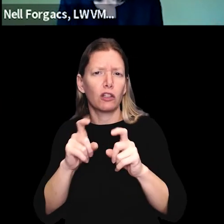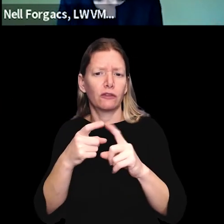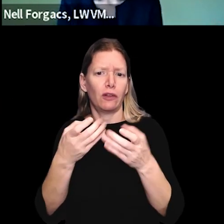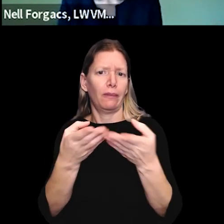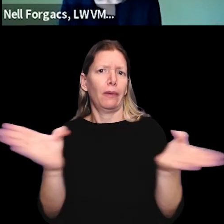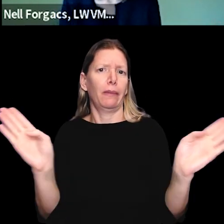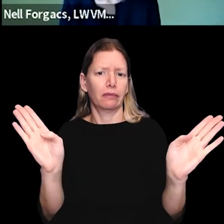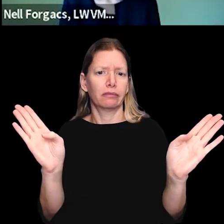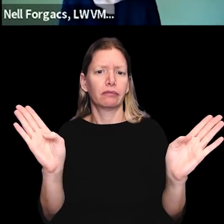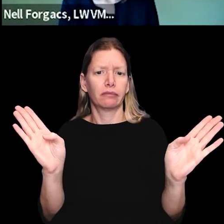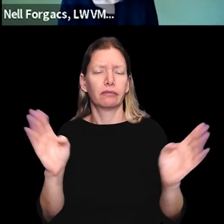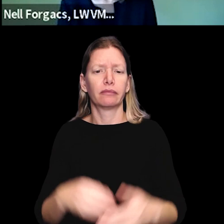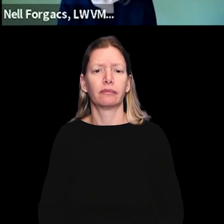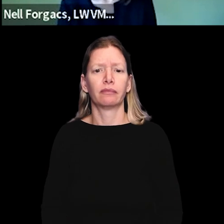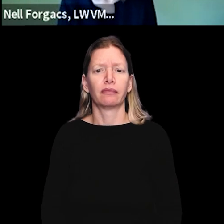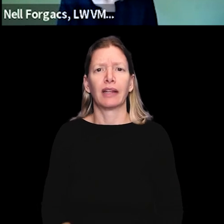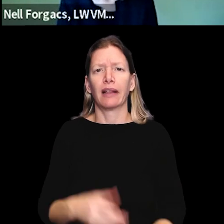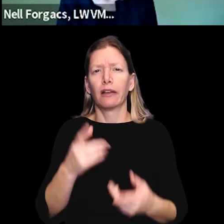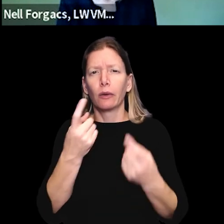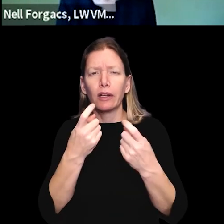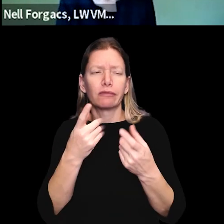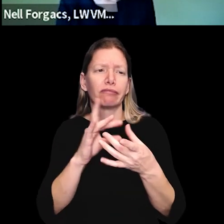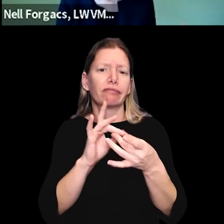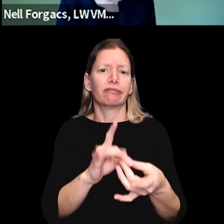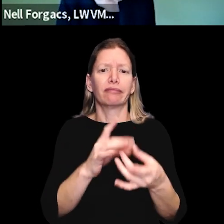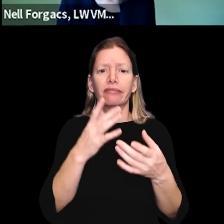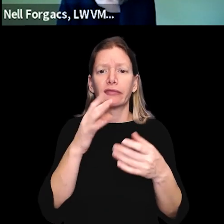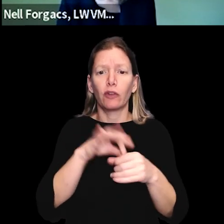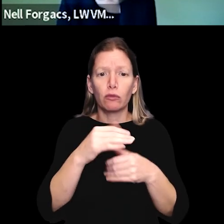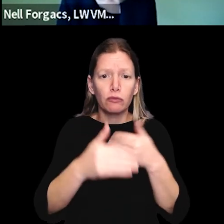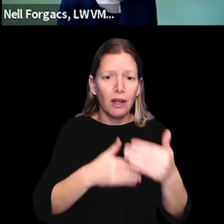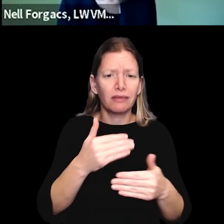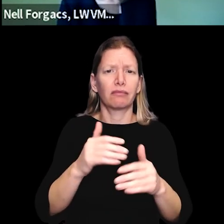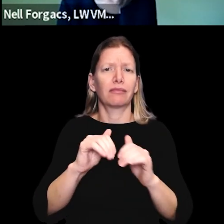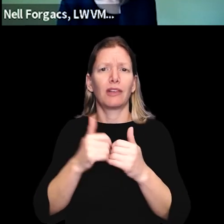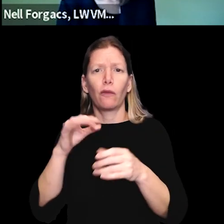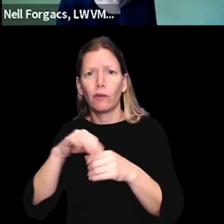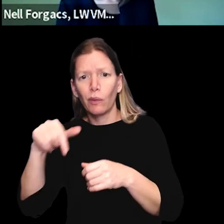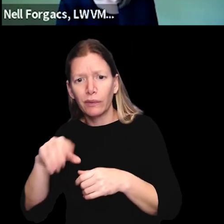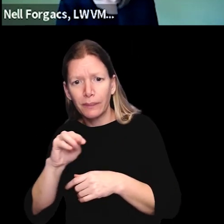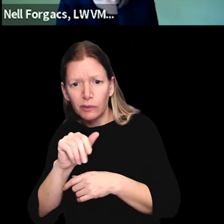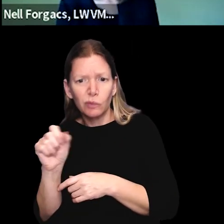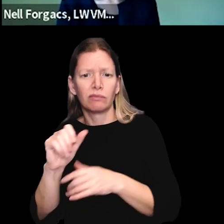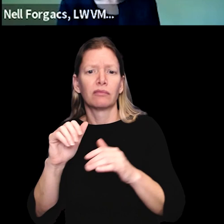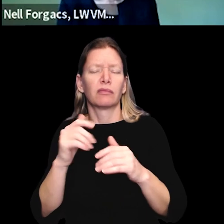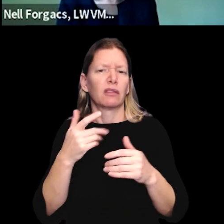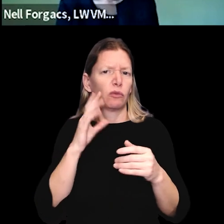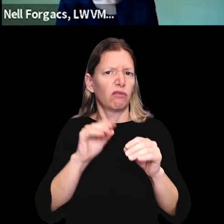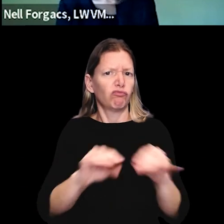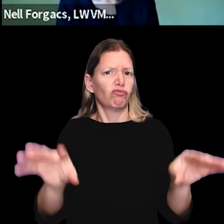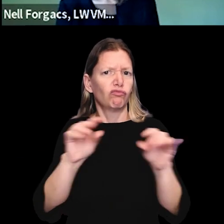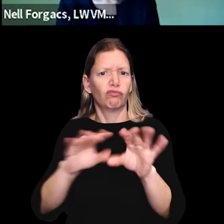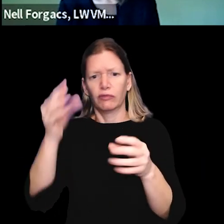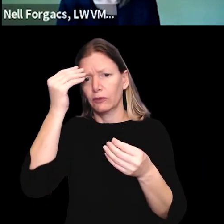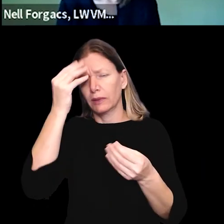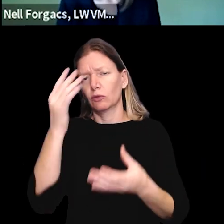also to answer questions from the public about the voting process and how they would vote in Massachusetts and to distribute